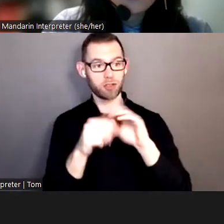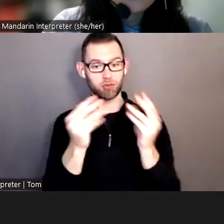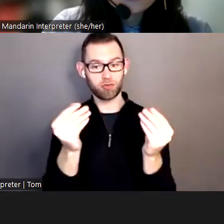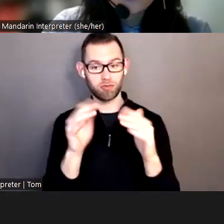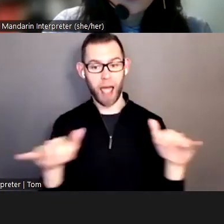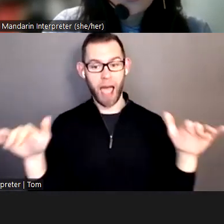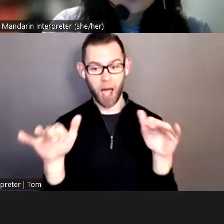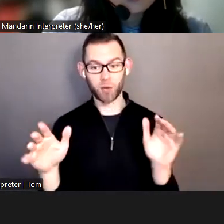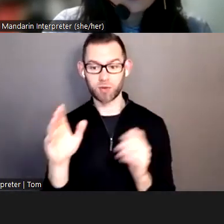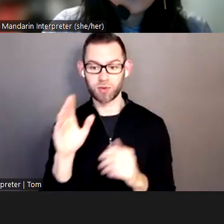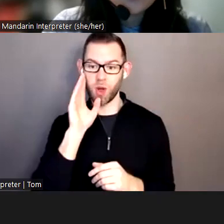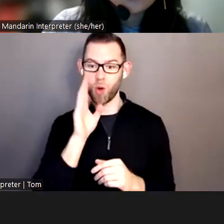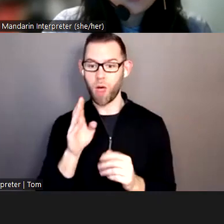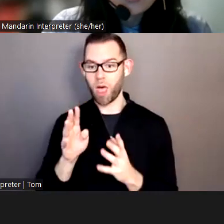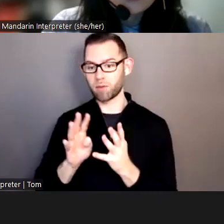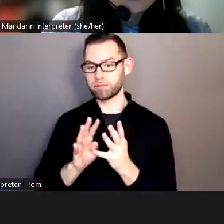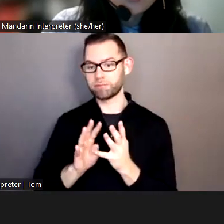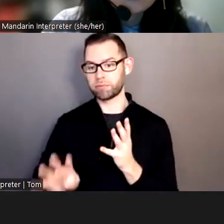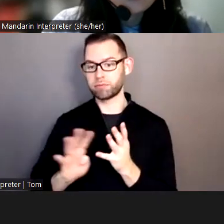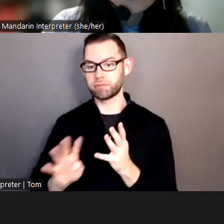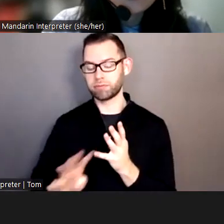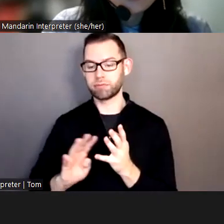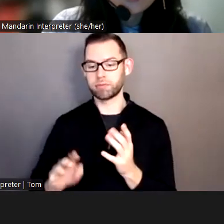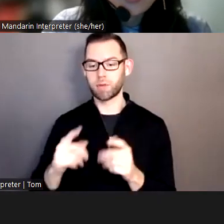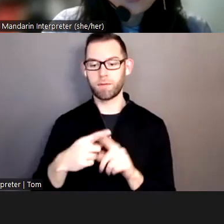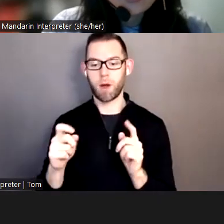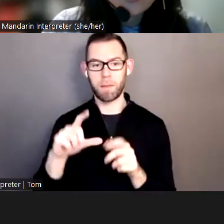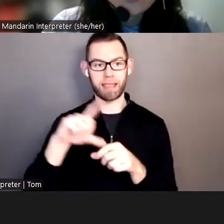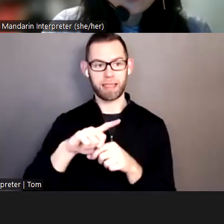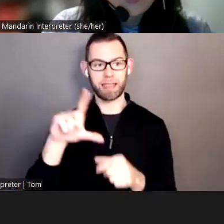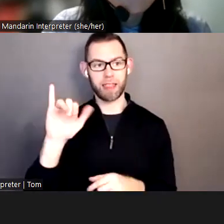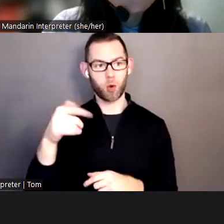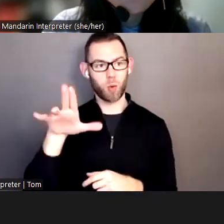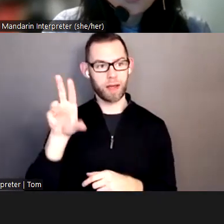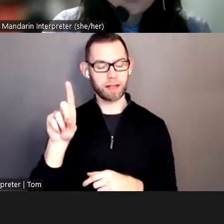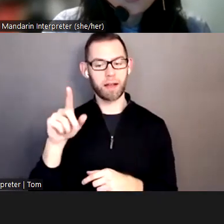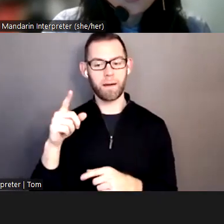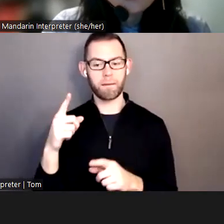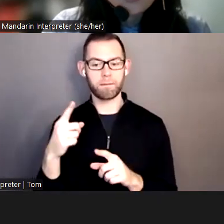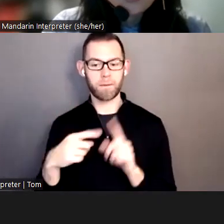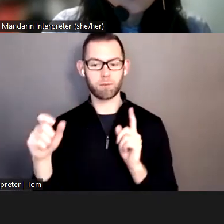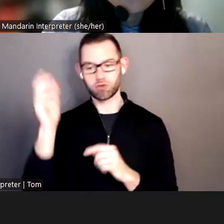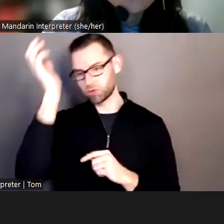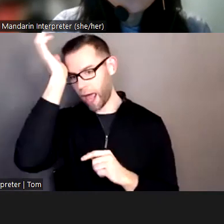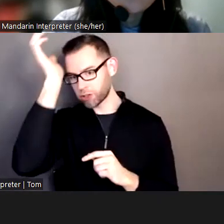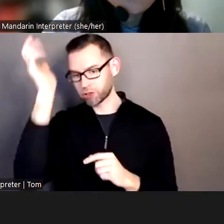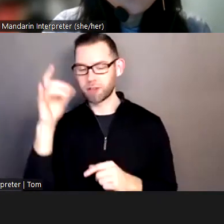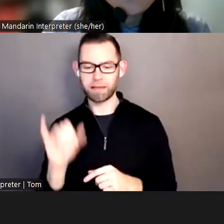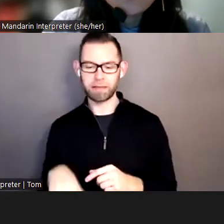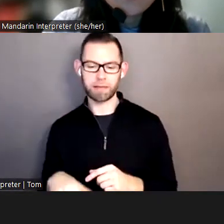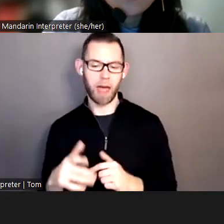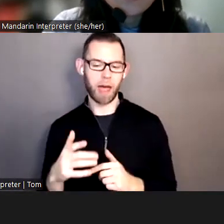filter out the liquid produced by trash. This is called leachate. The Saugus